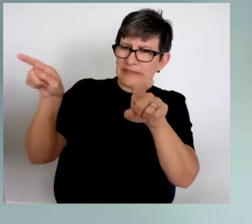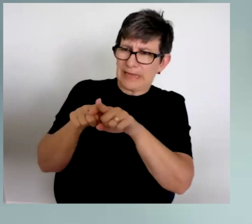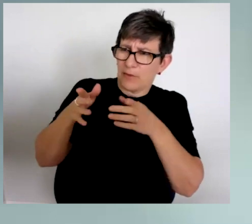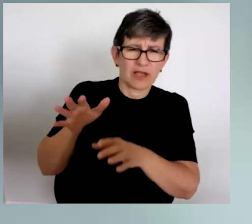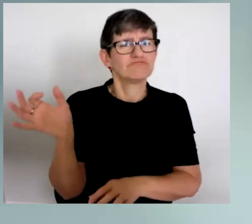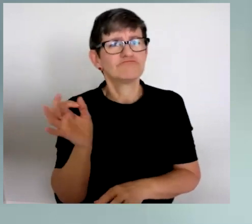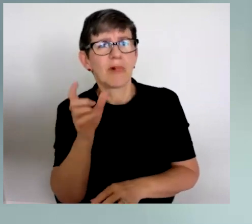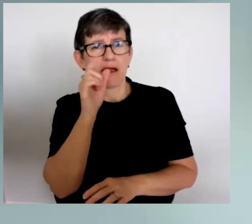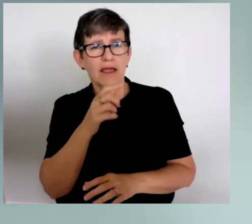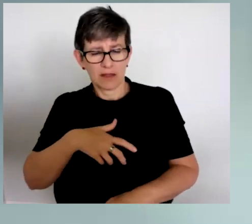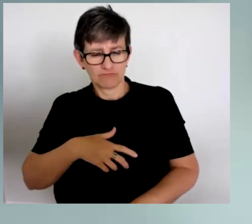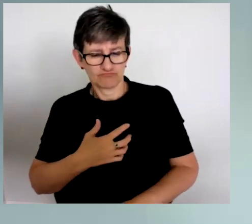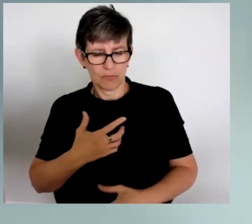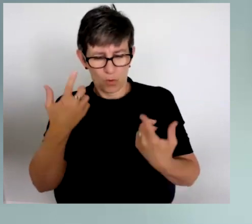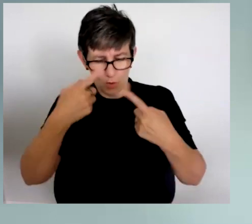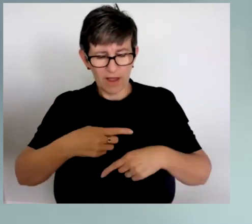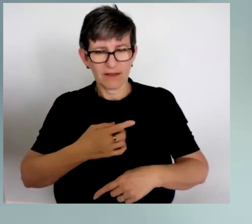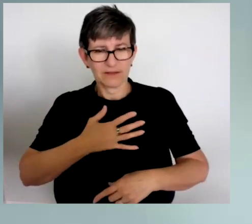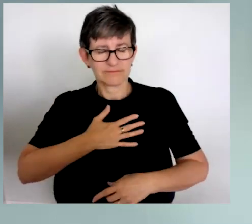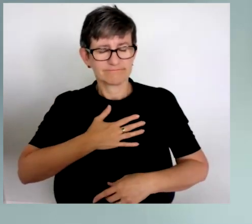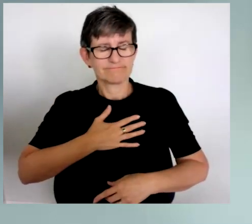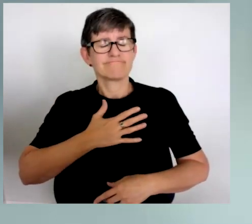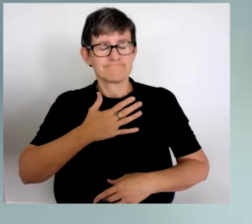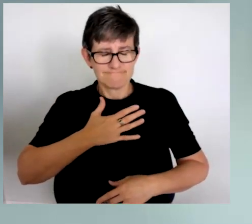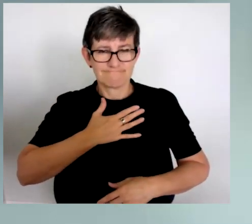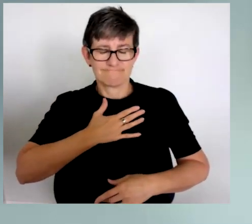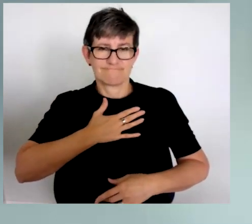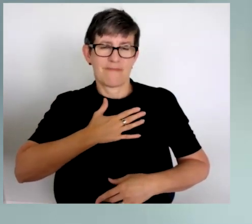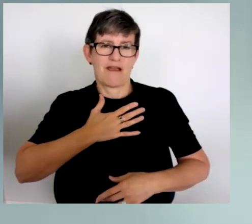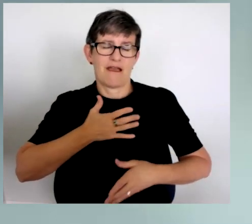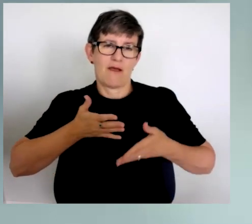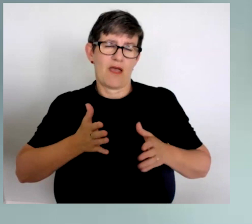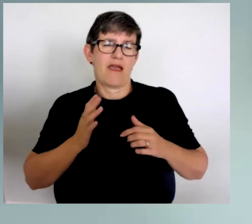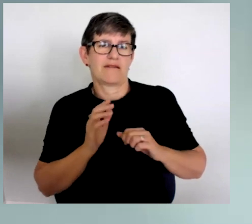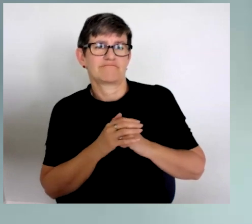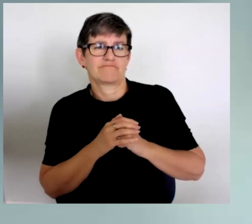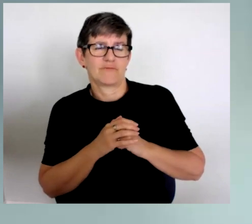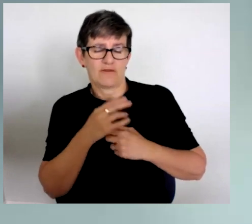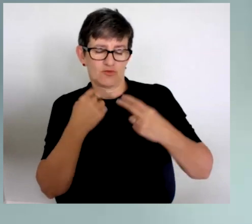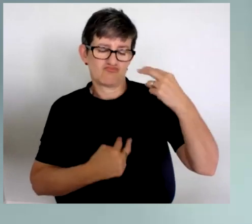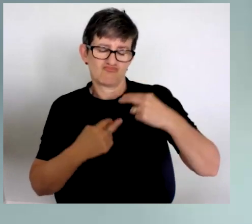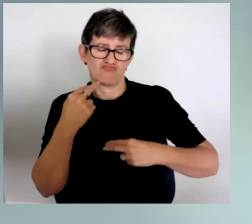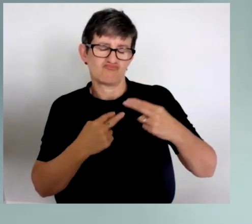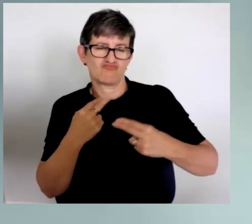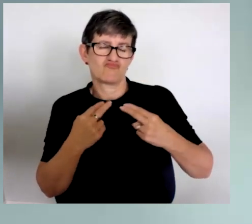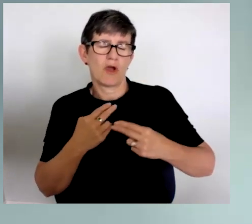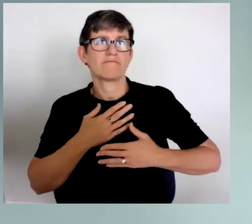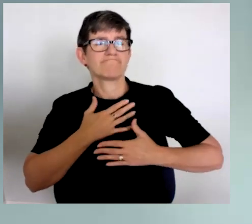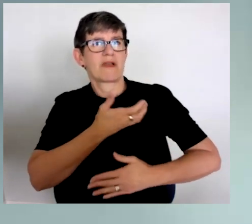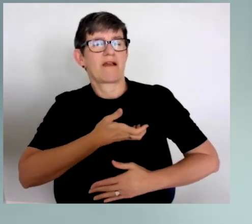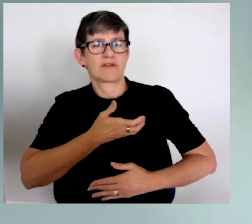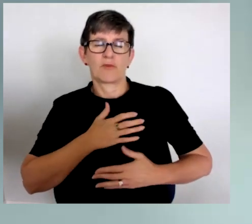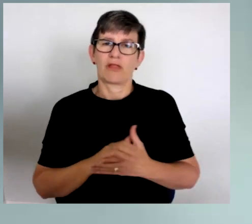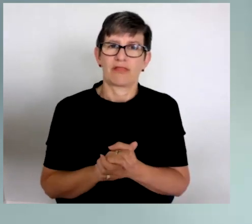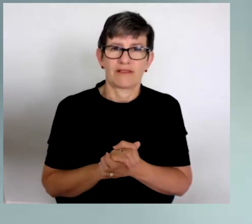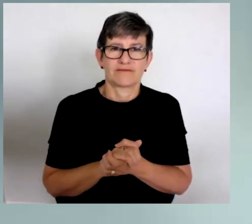You need to figure out what your authentic advocacy style is. You need to figure out what works for you.